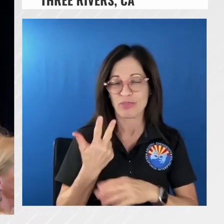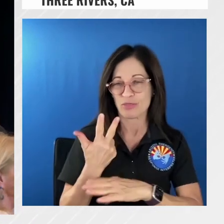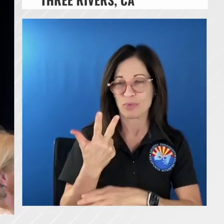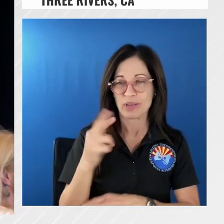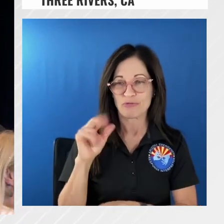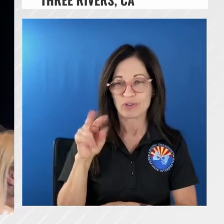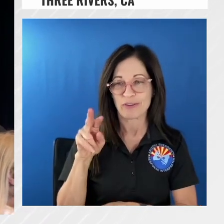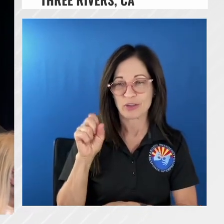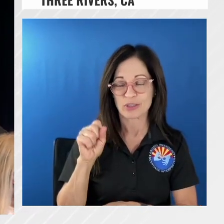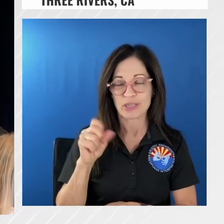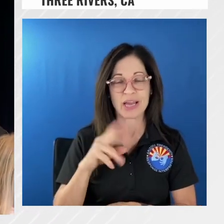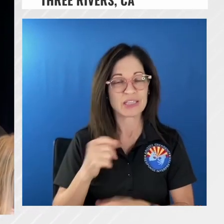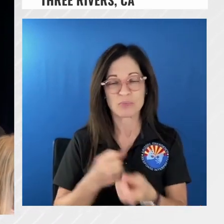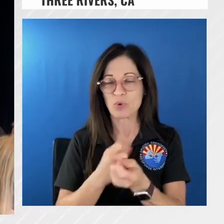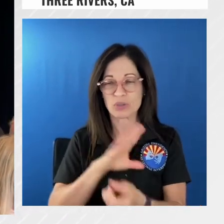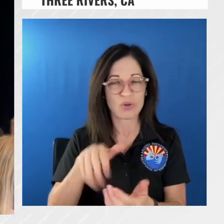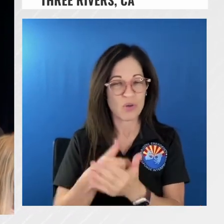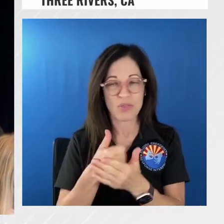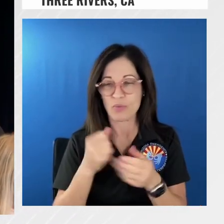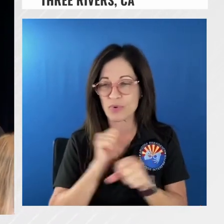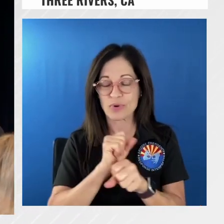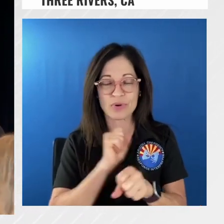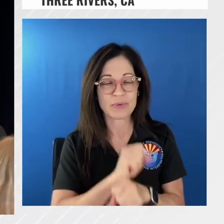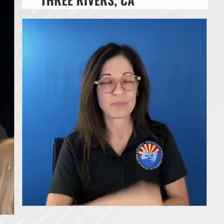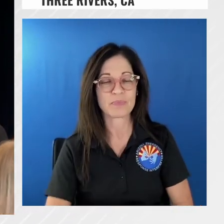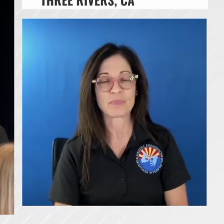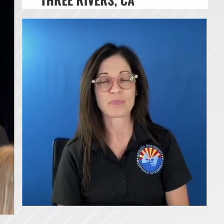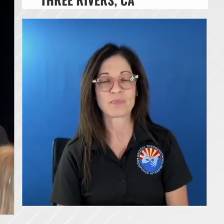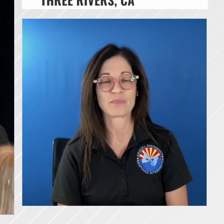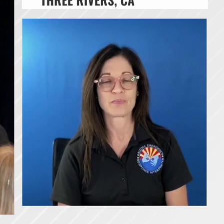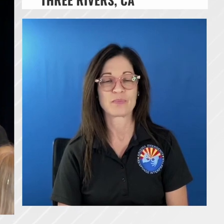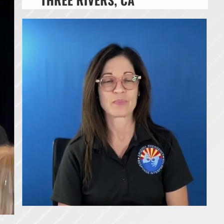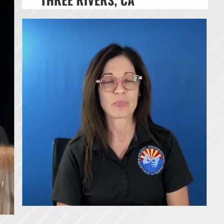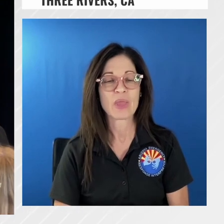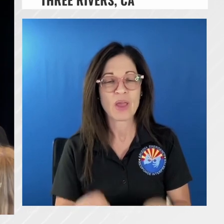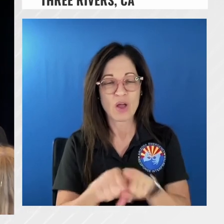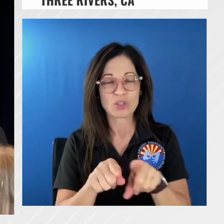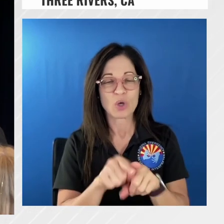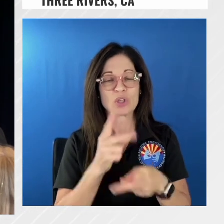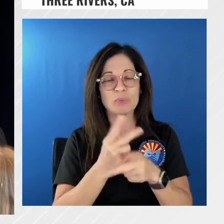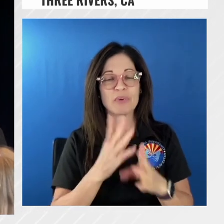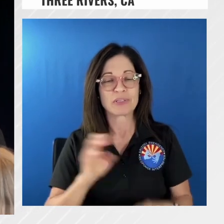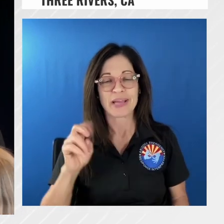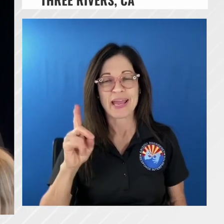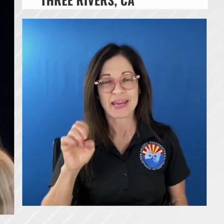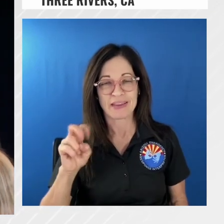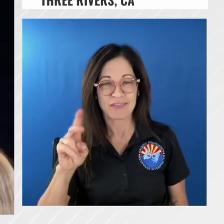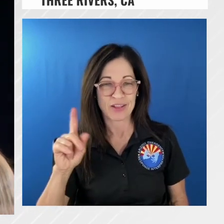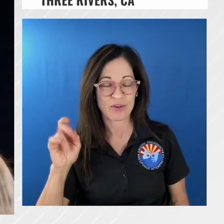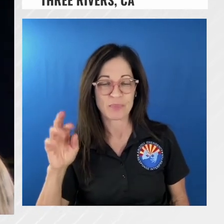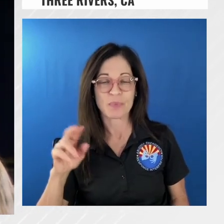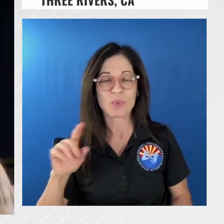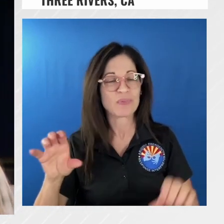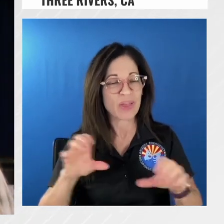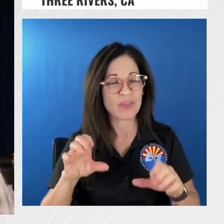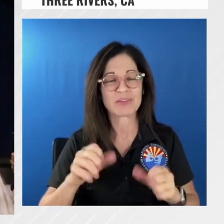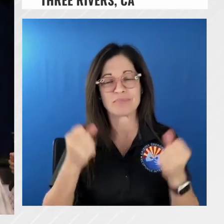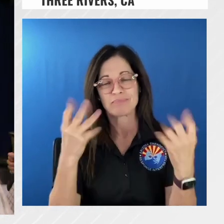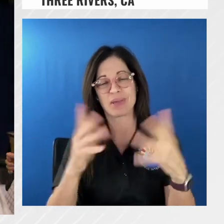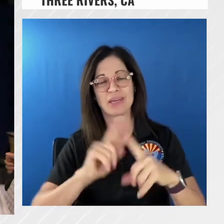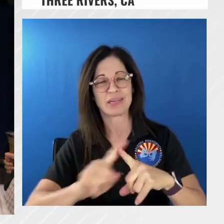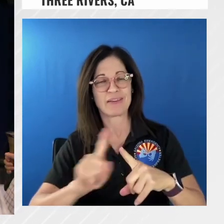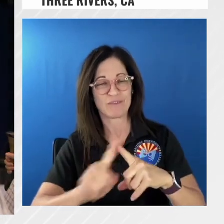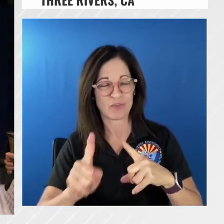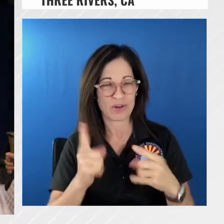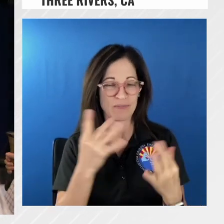um we we've done this before with the kmp the windy the cedar the pier in the last eight year history we've